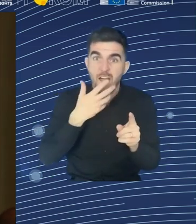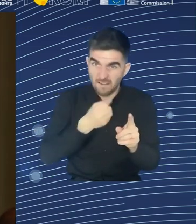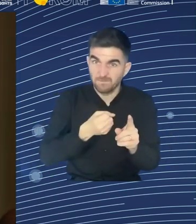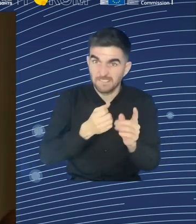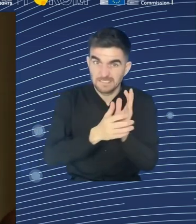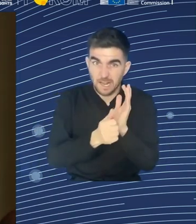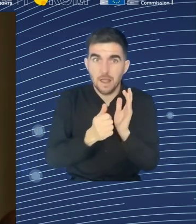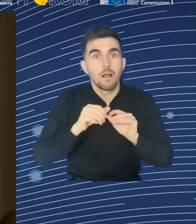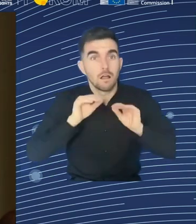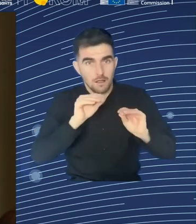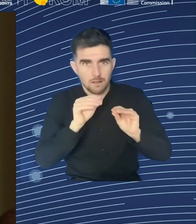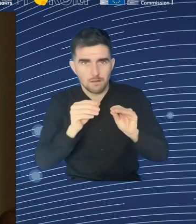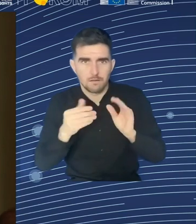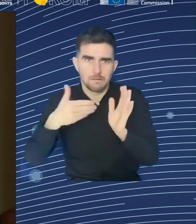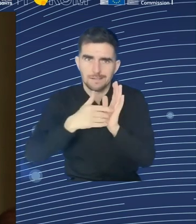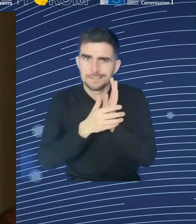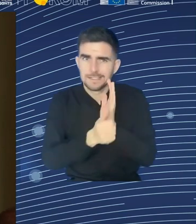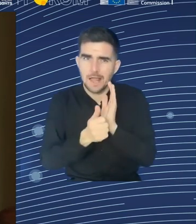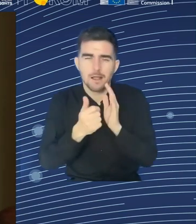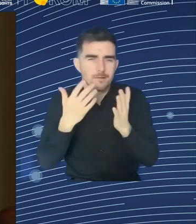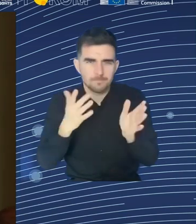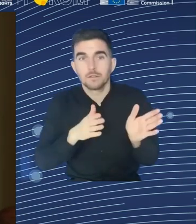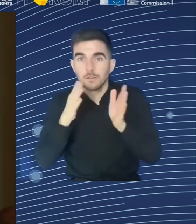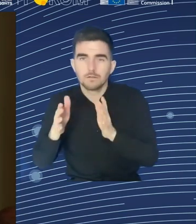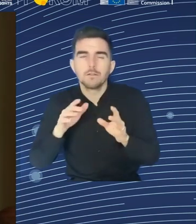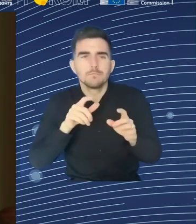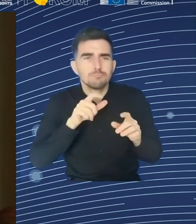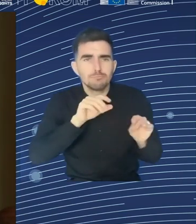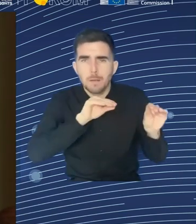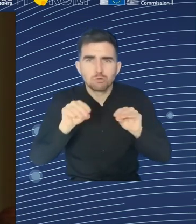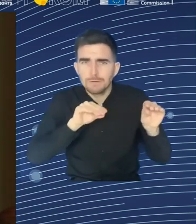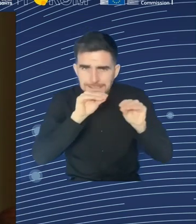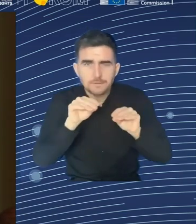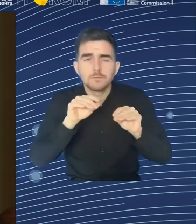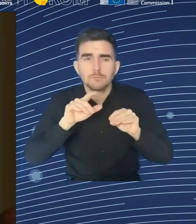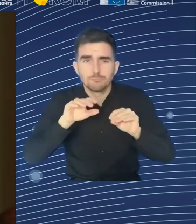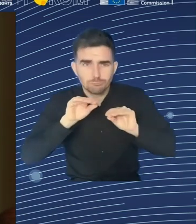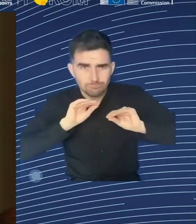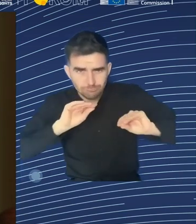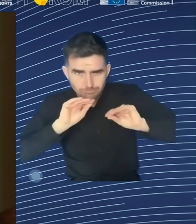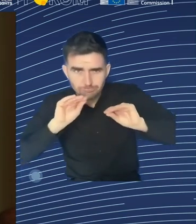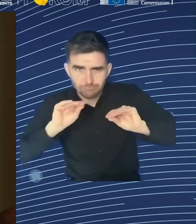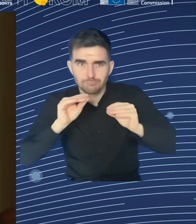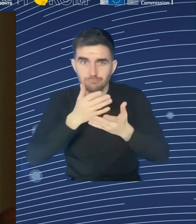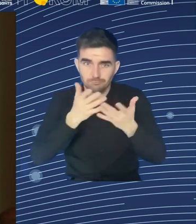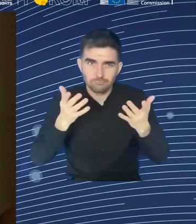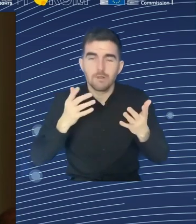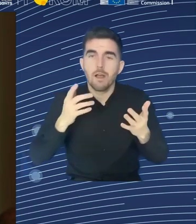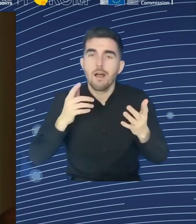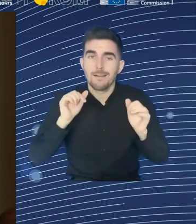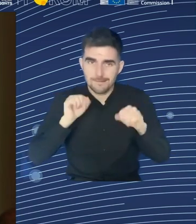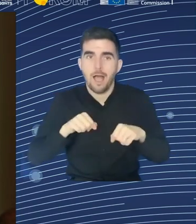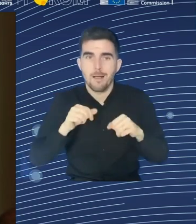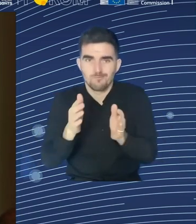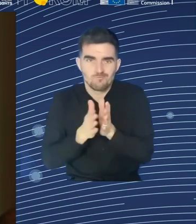skills. It is also about the language, about the cultural skills. And this is also something that needs to be in the picture if we want